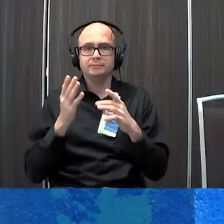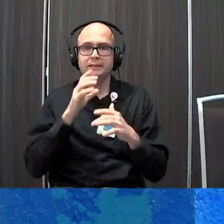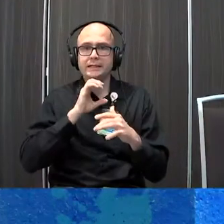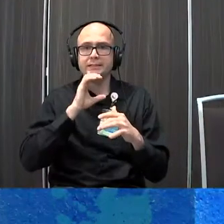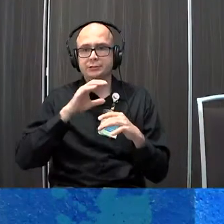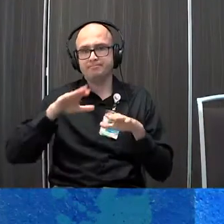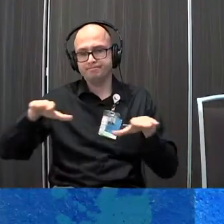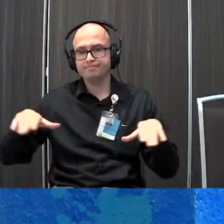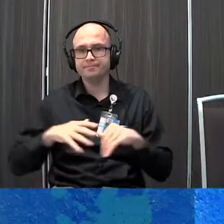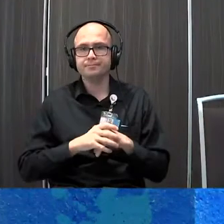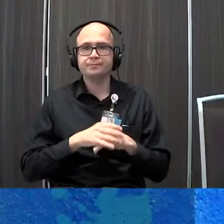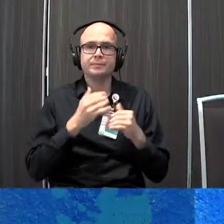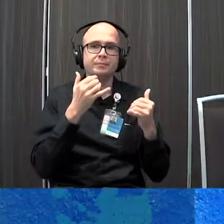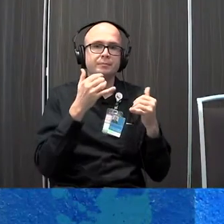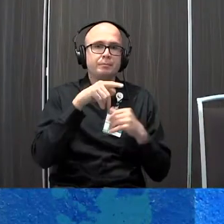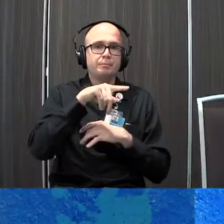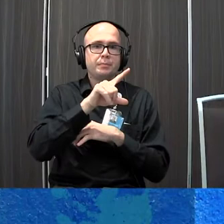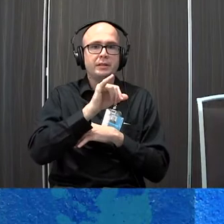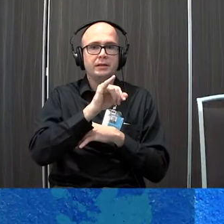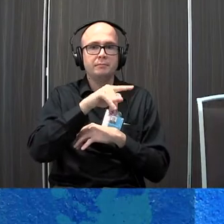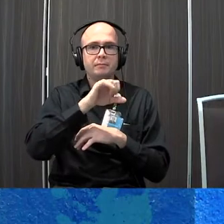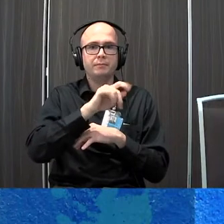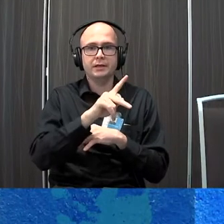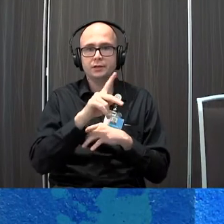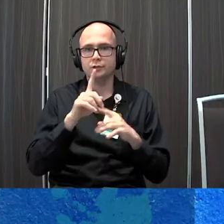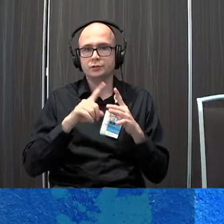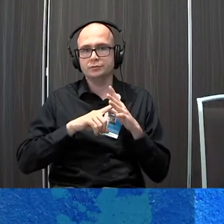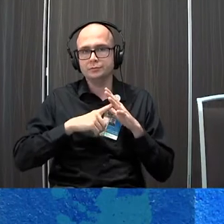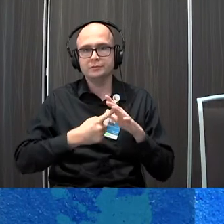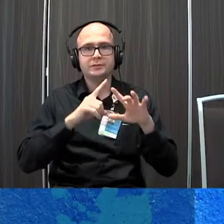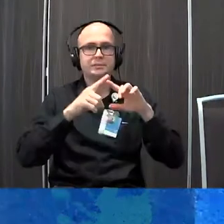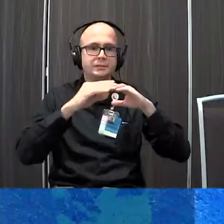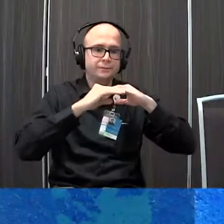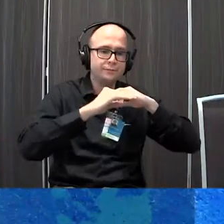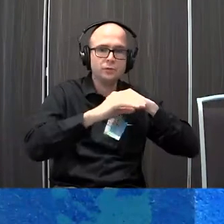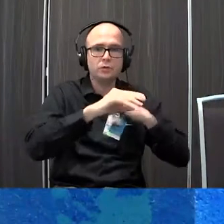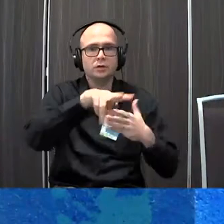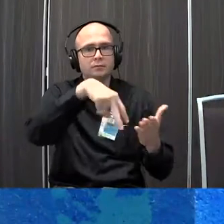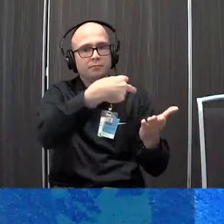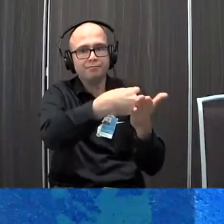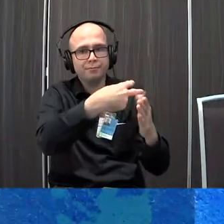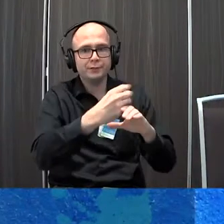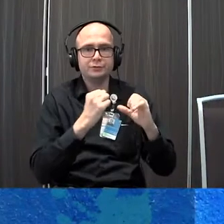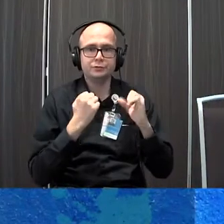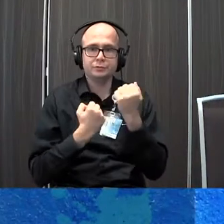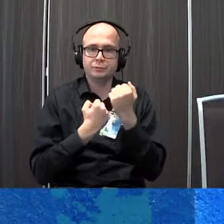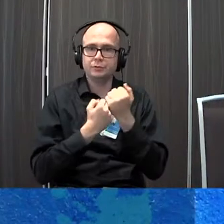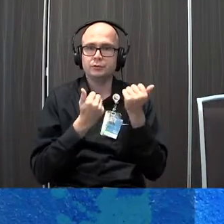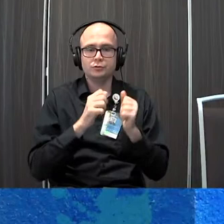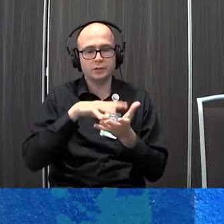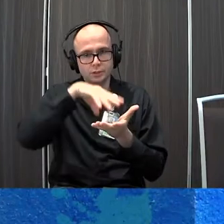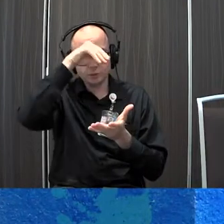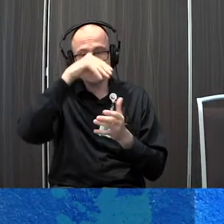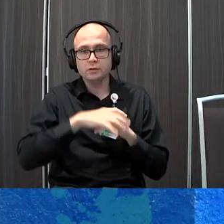the play pack is an excellent tool for early intervention for different floor positioning and postural support and stability when someone's really trying to learn